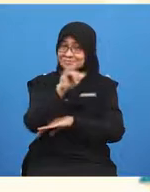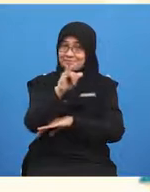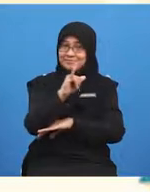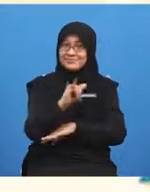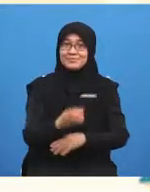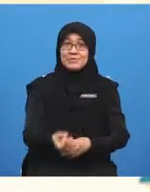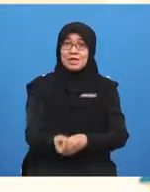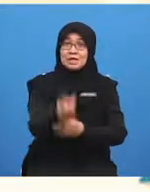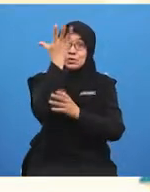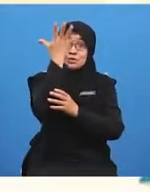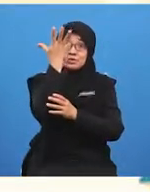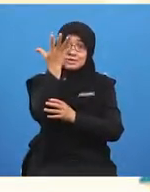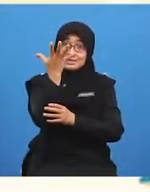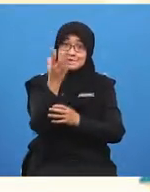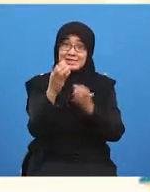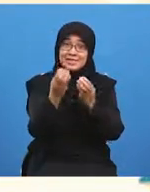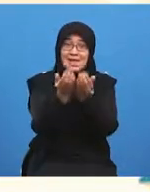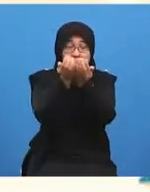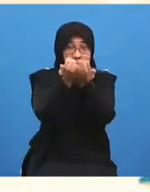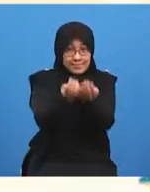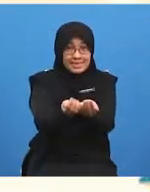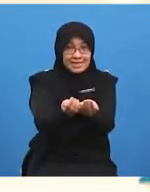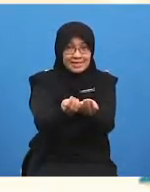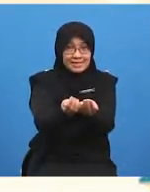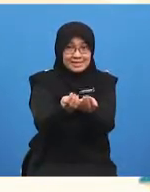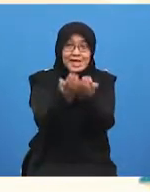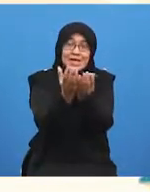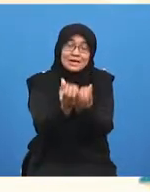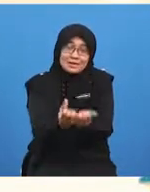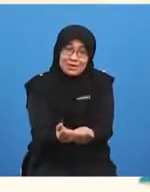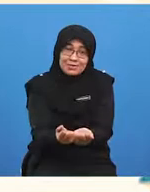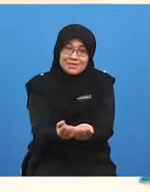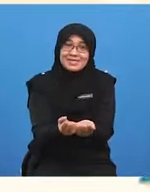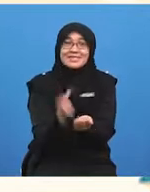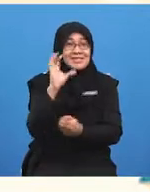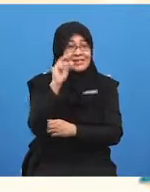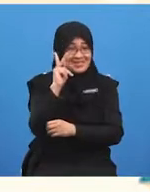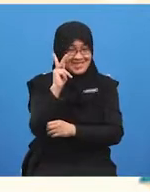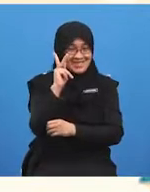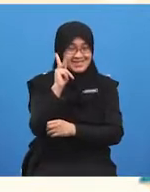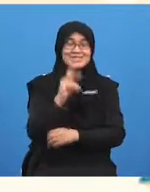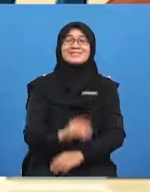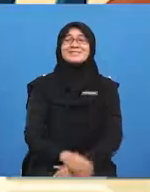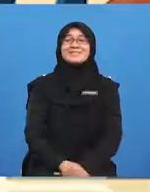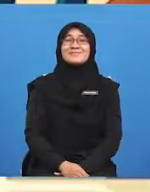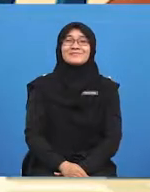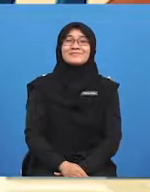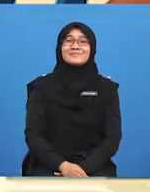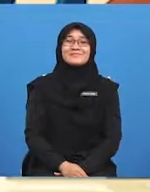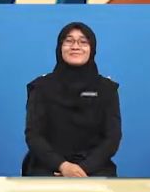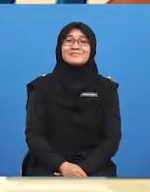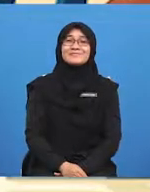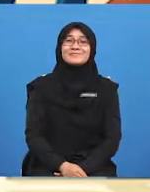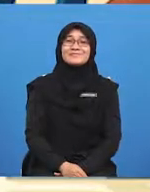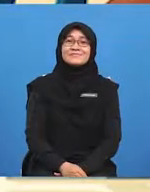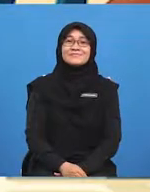toss an egg make a nest softness easy peasy right i think